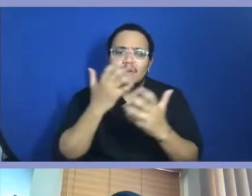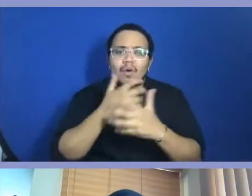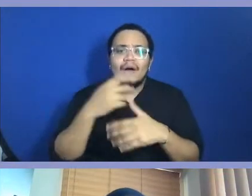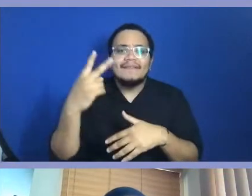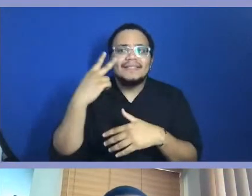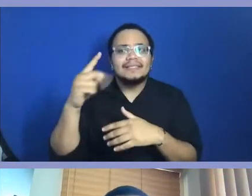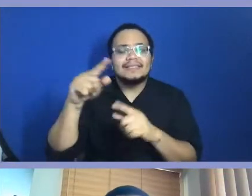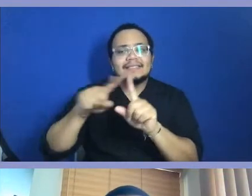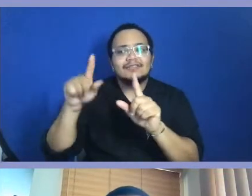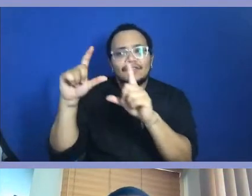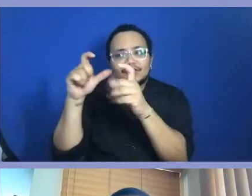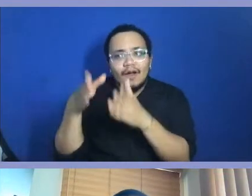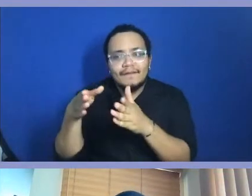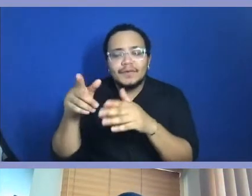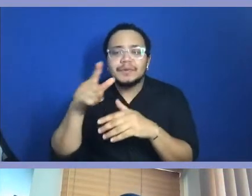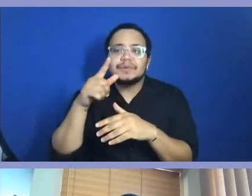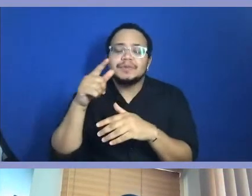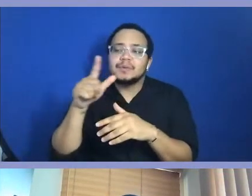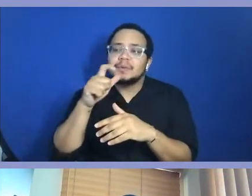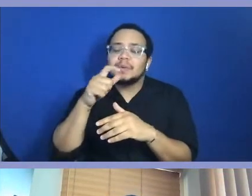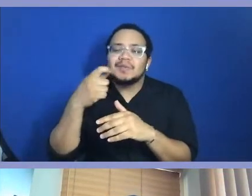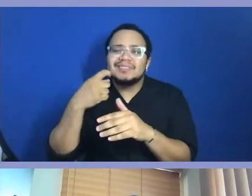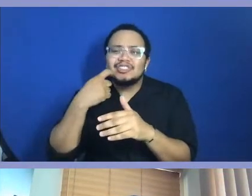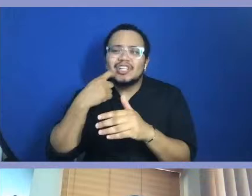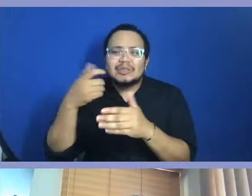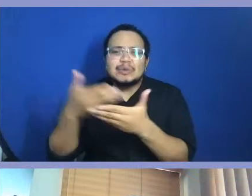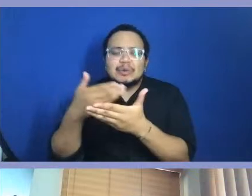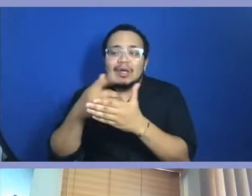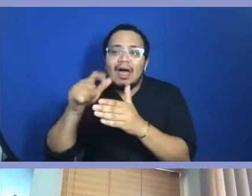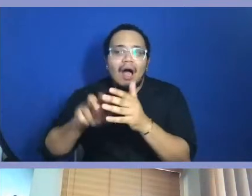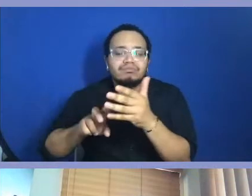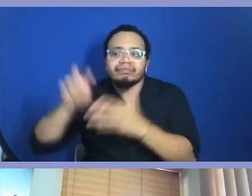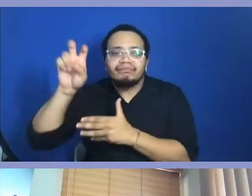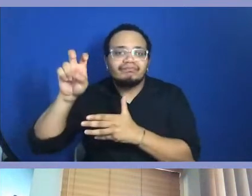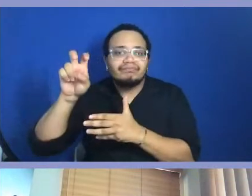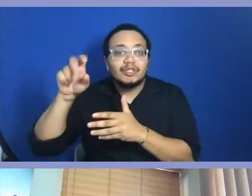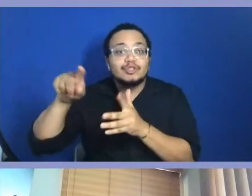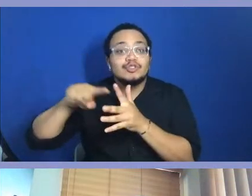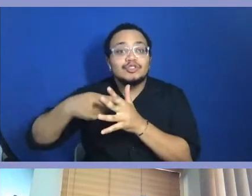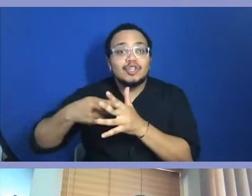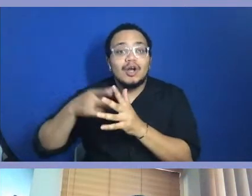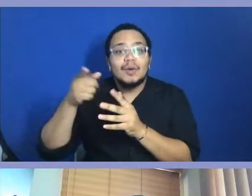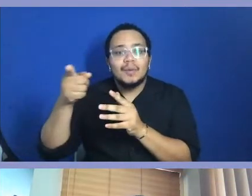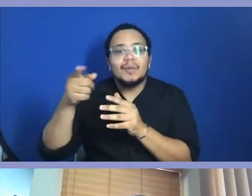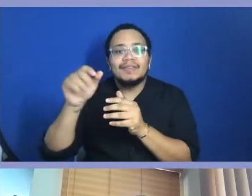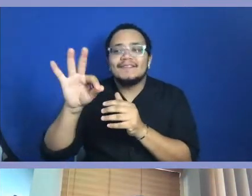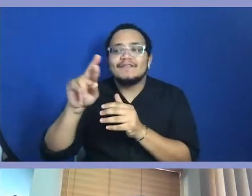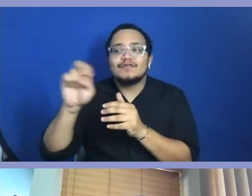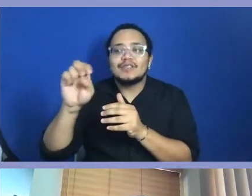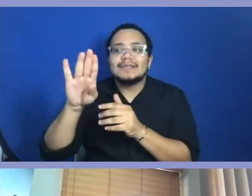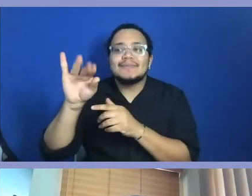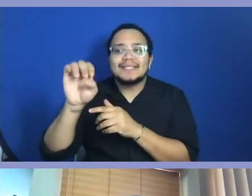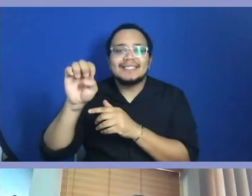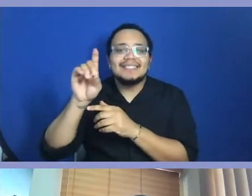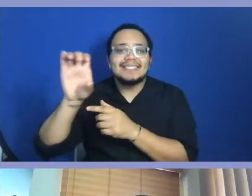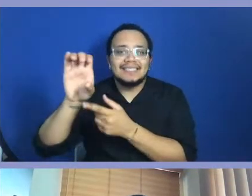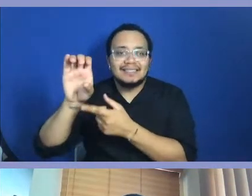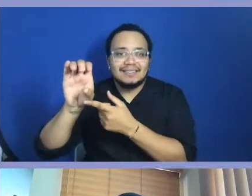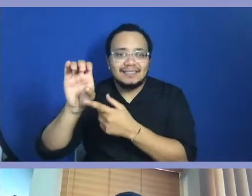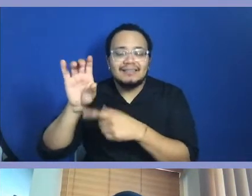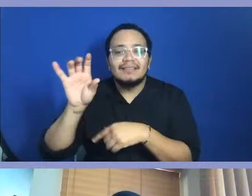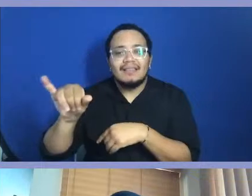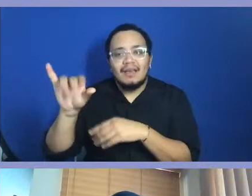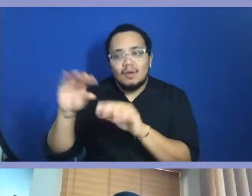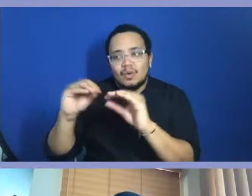developed careers through photography, you know, just strictly from catapulting from StreetMeet DC in a community of people that they have